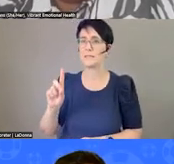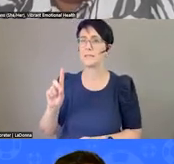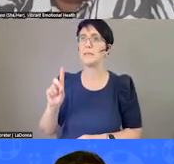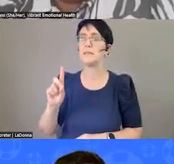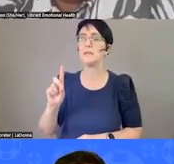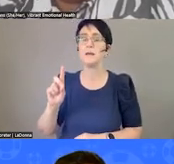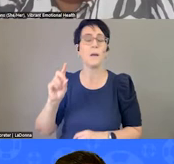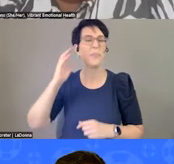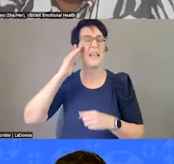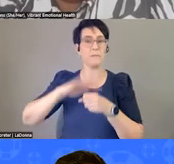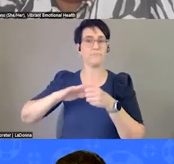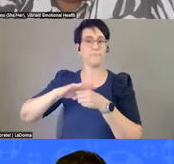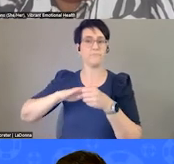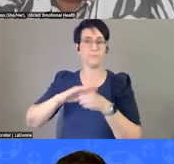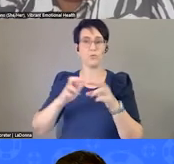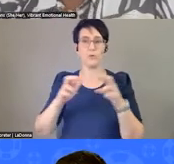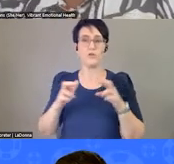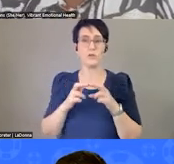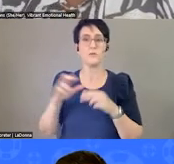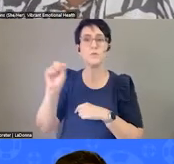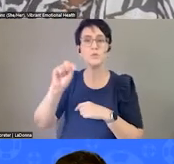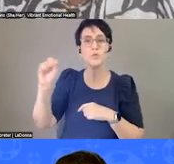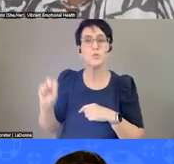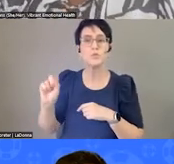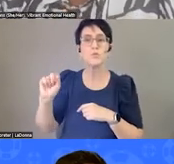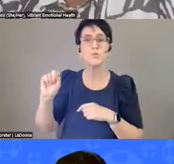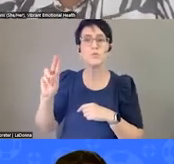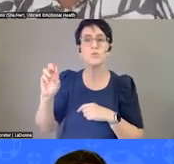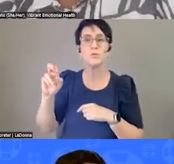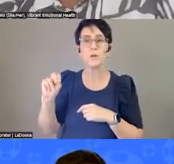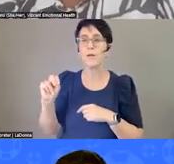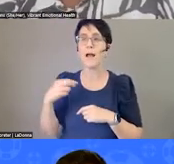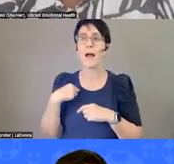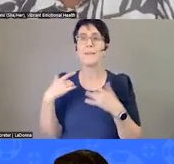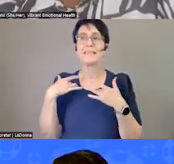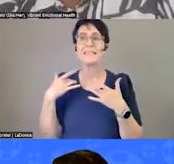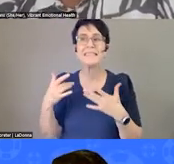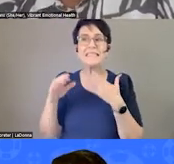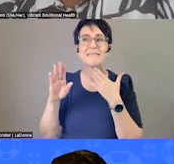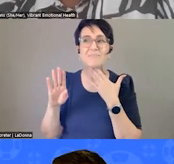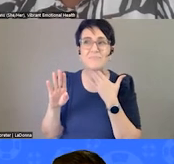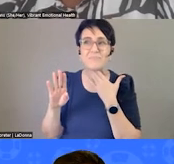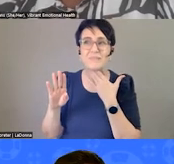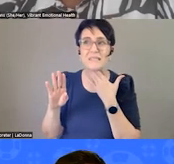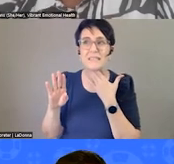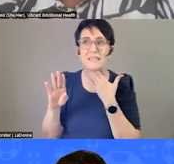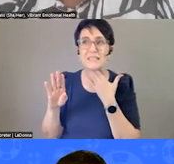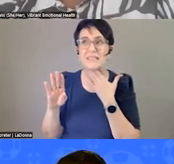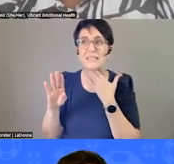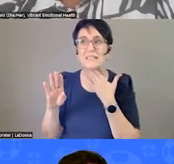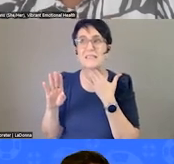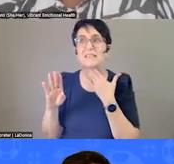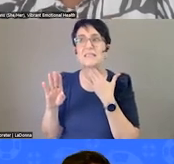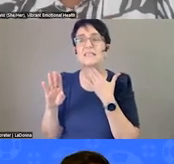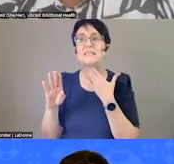the Tucson area. I'm leaning towards B, though, I've got to say. But I'm interested to see where the audience